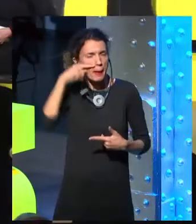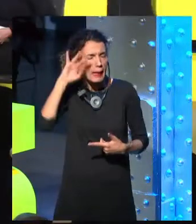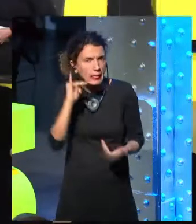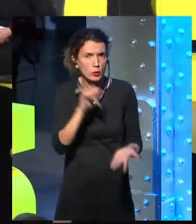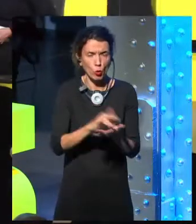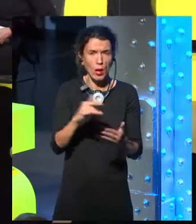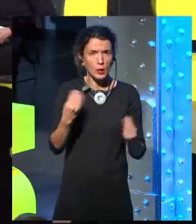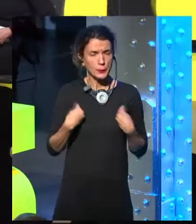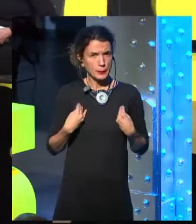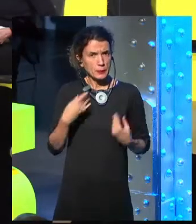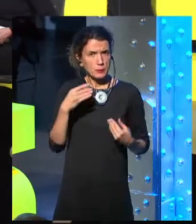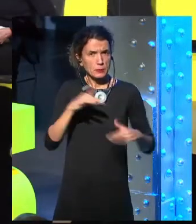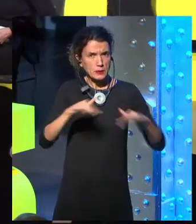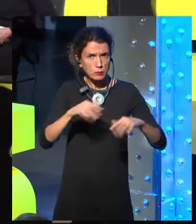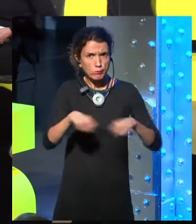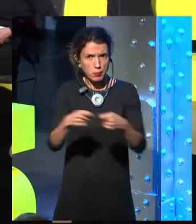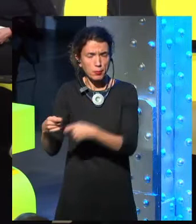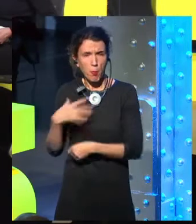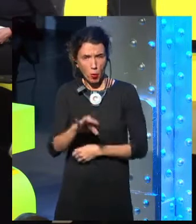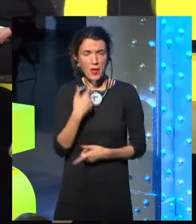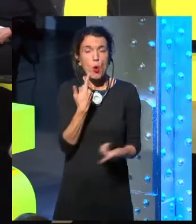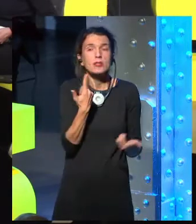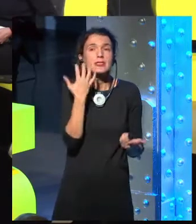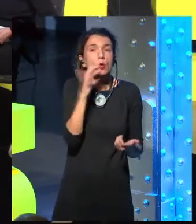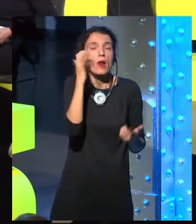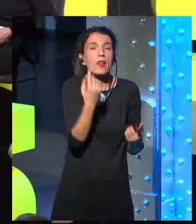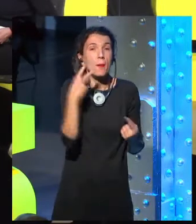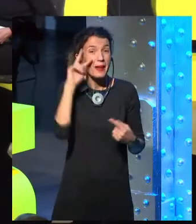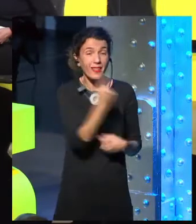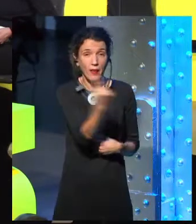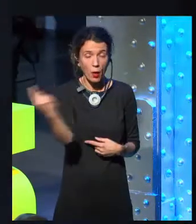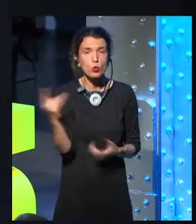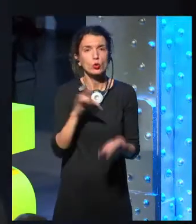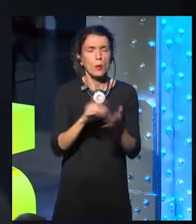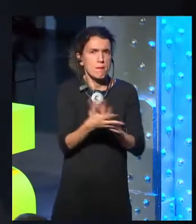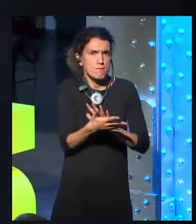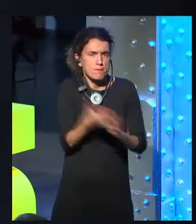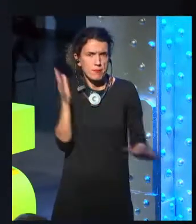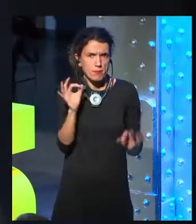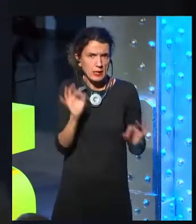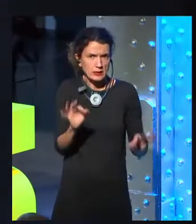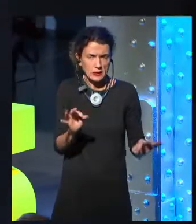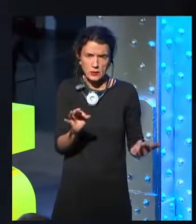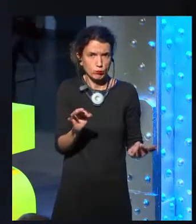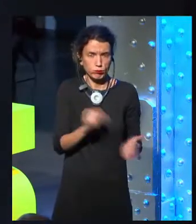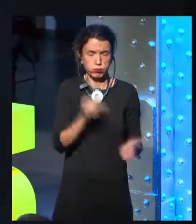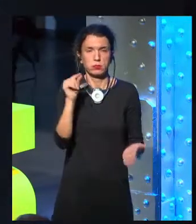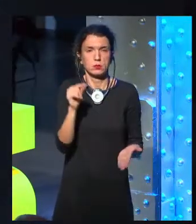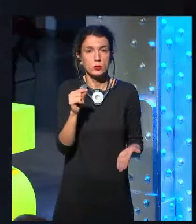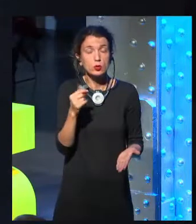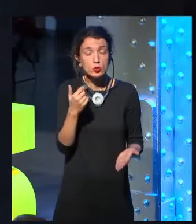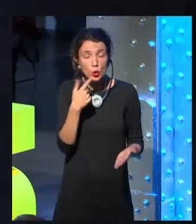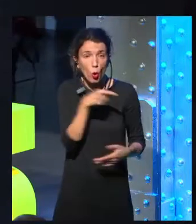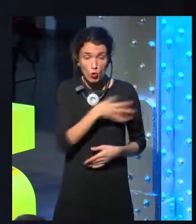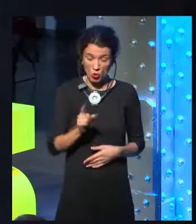like, I don't want the singularity. Like, I want to, if you look at, you know, the future will not be